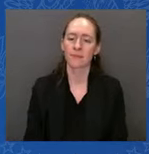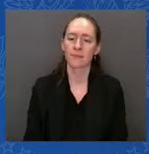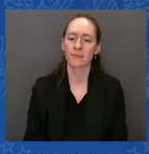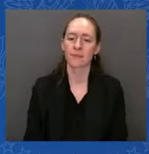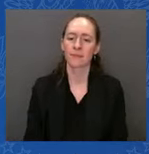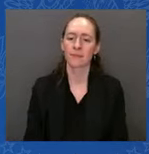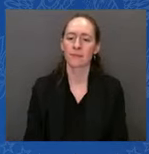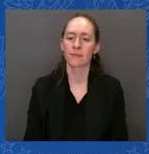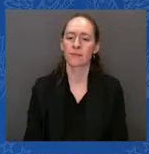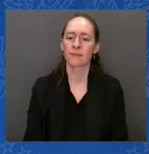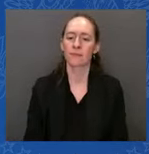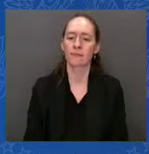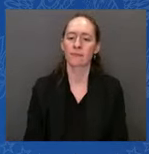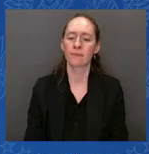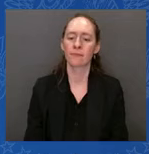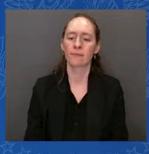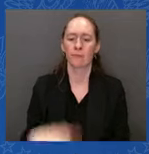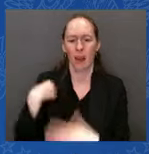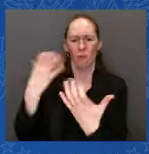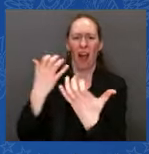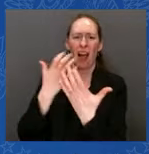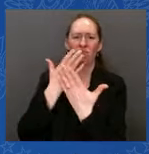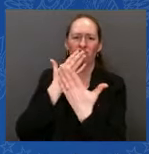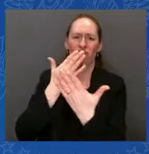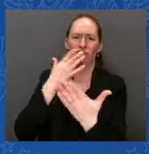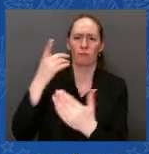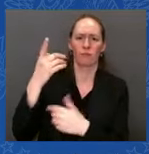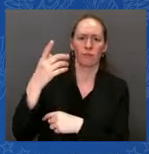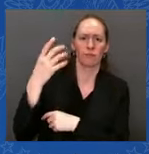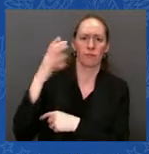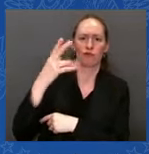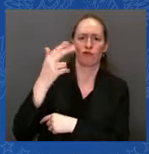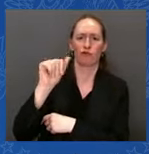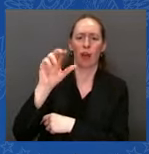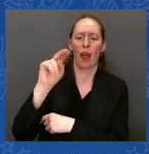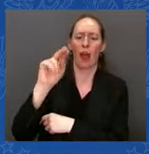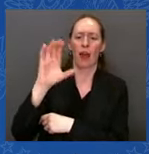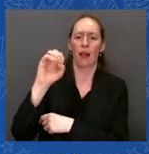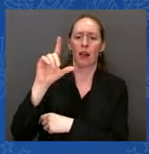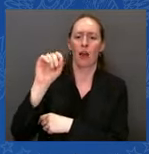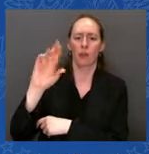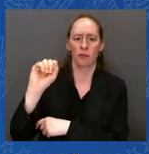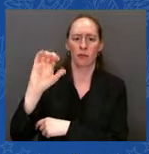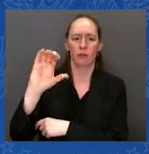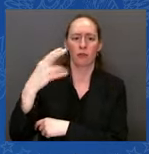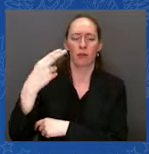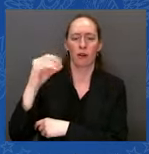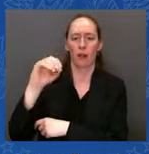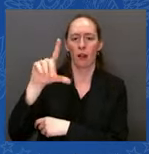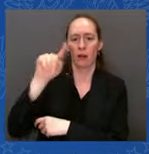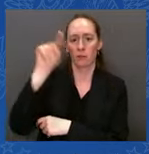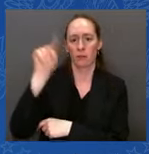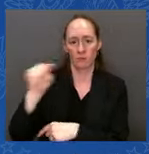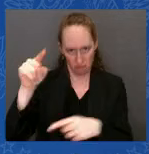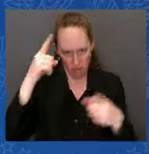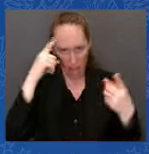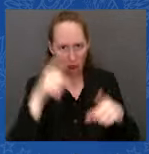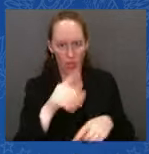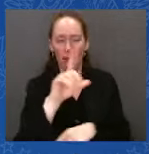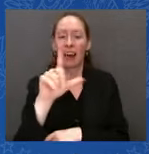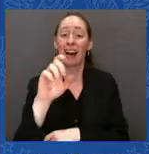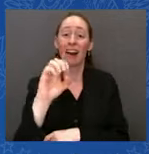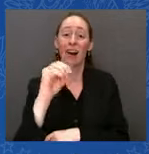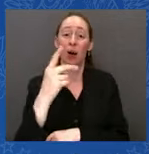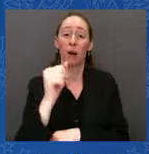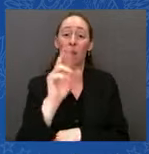and will lead an effort to organize the European contribution of two tank battalions for Ukraine. I want to thank